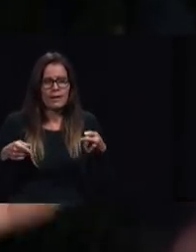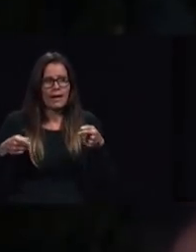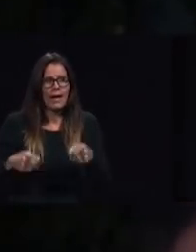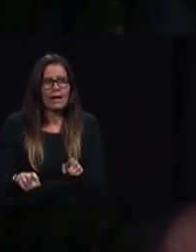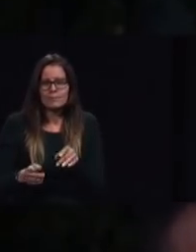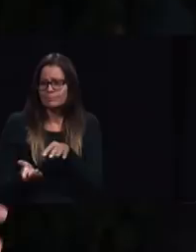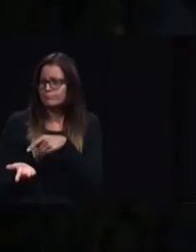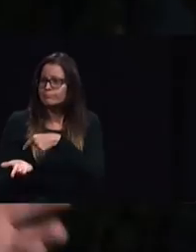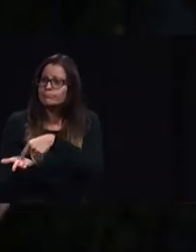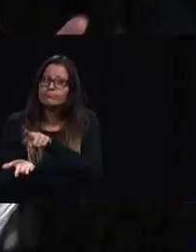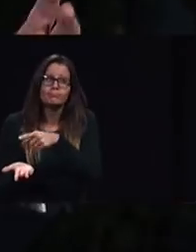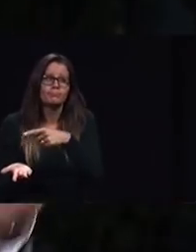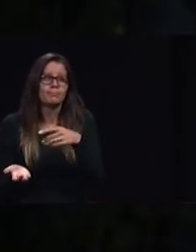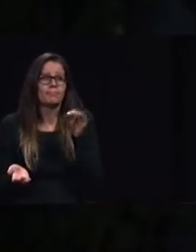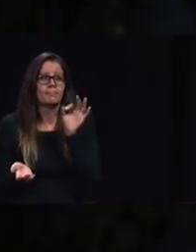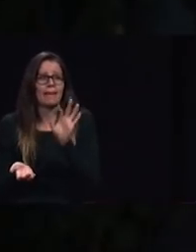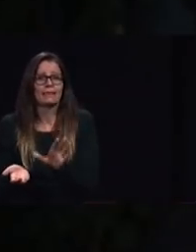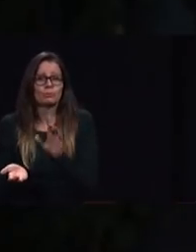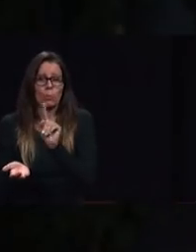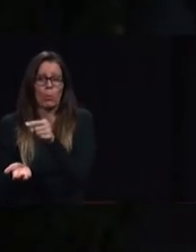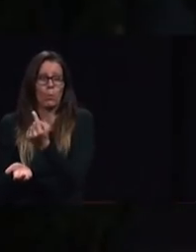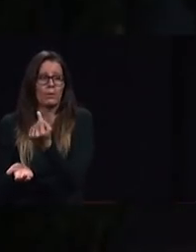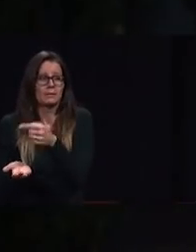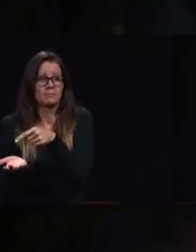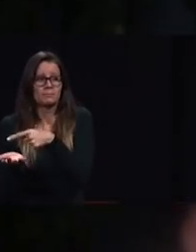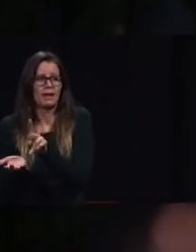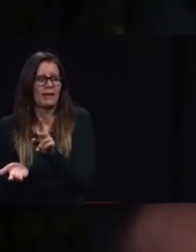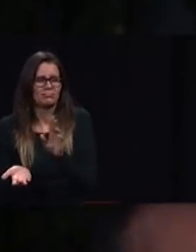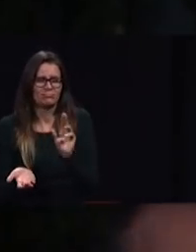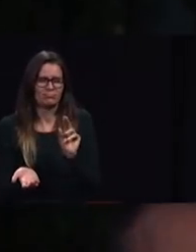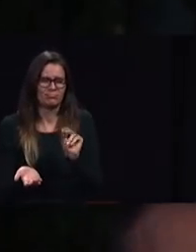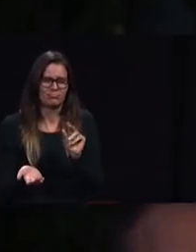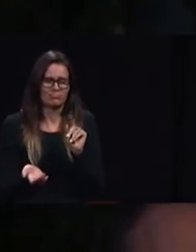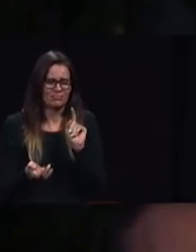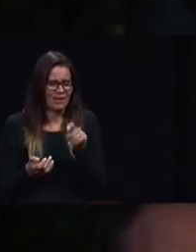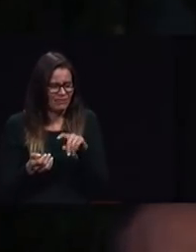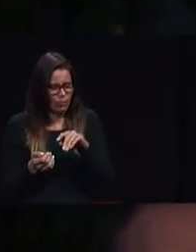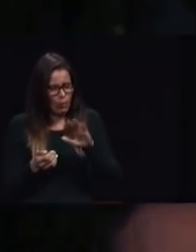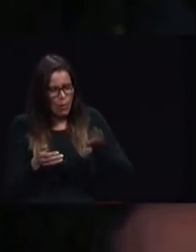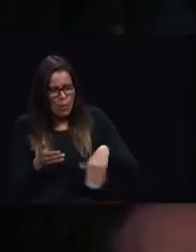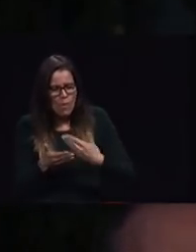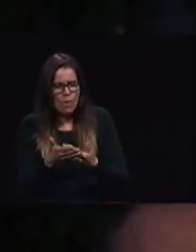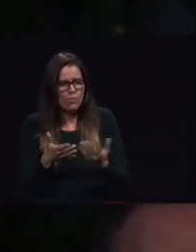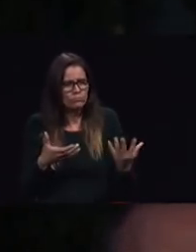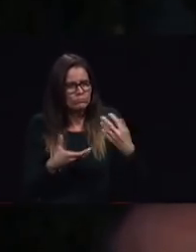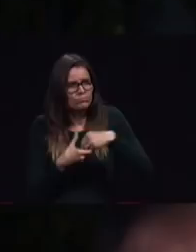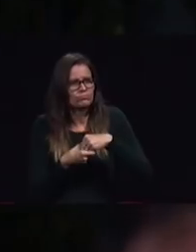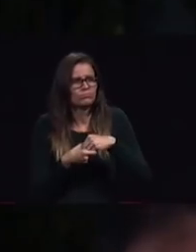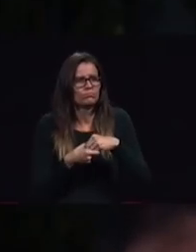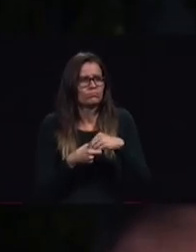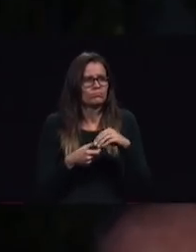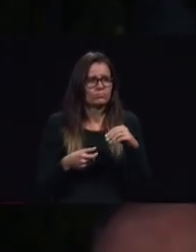everyone doing something for Jesus we've seen total member involvement take off around the world not because it's a